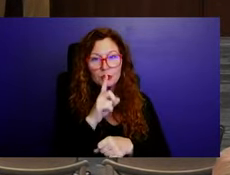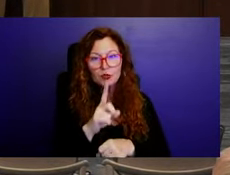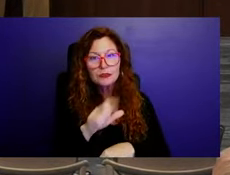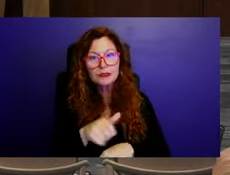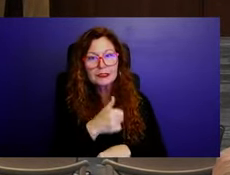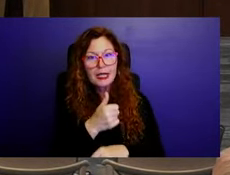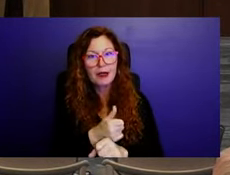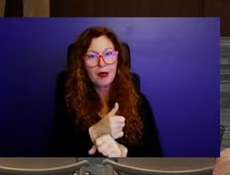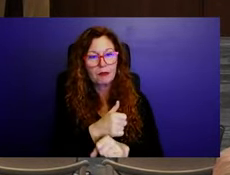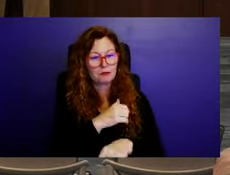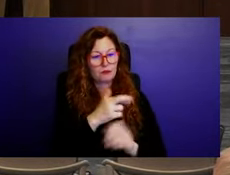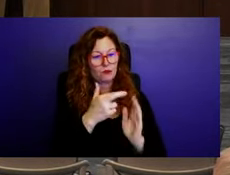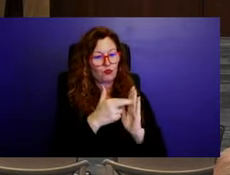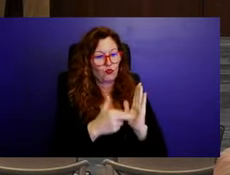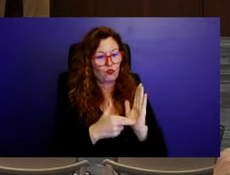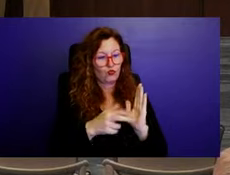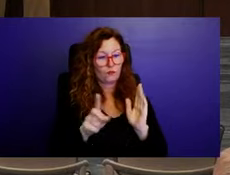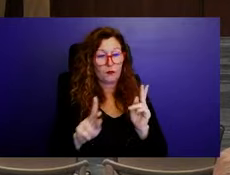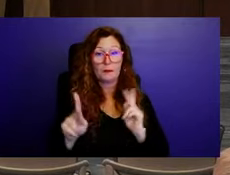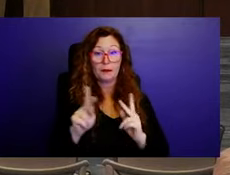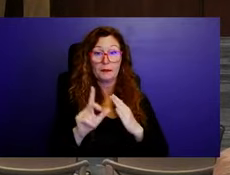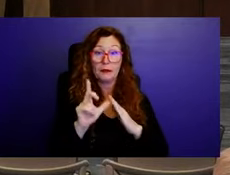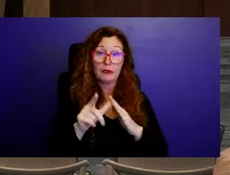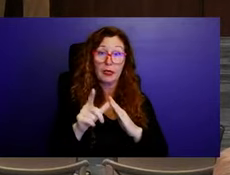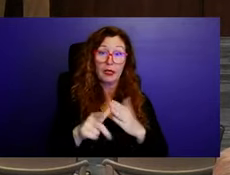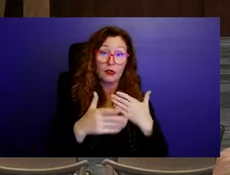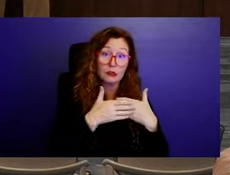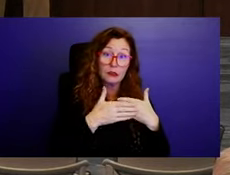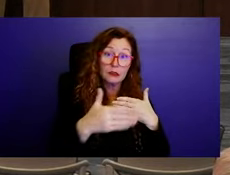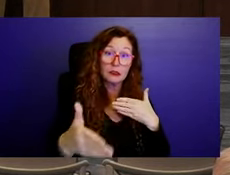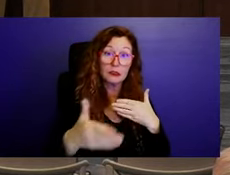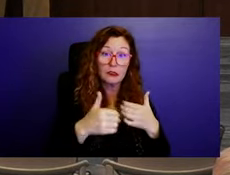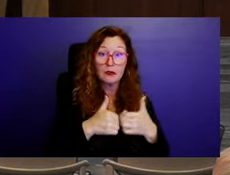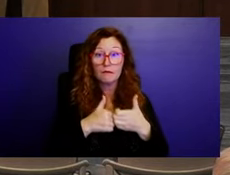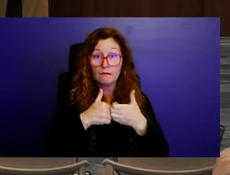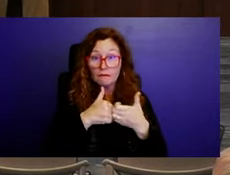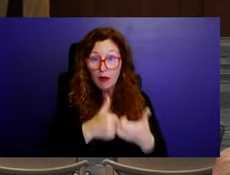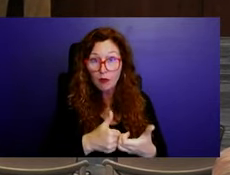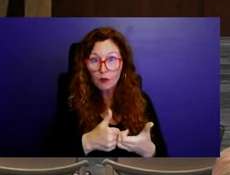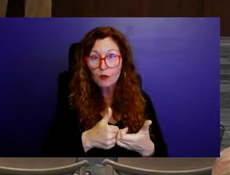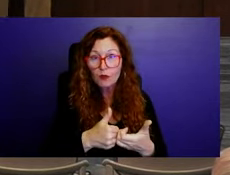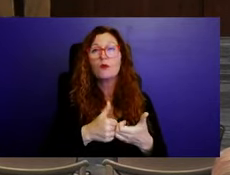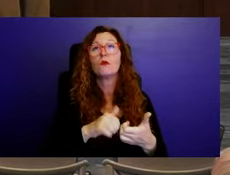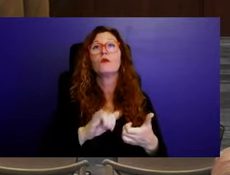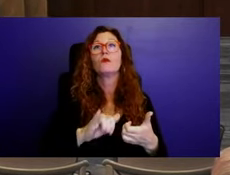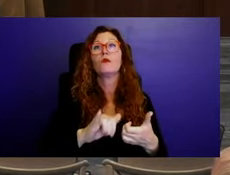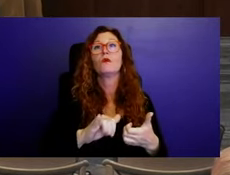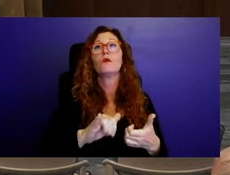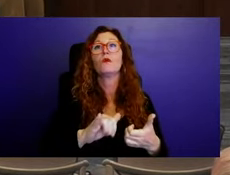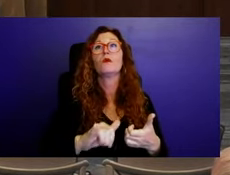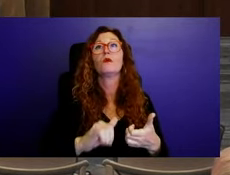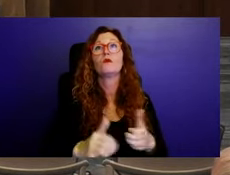future developments, um, that might have this sustainability question come up. Um,